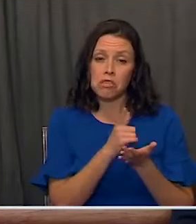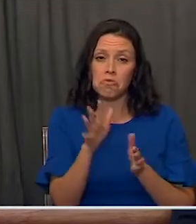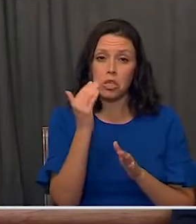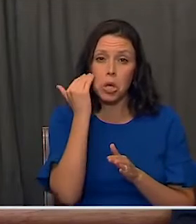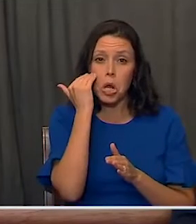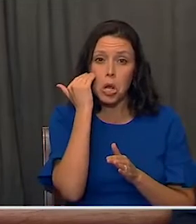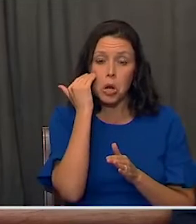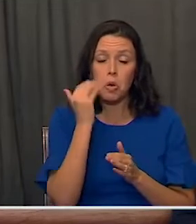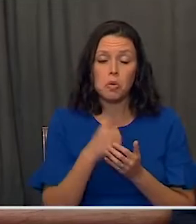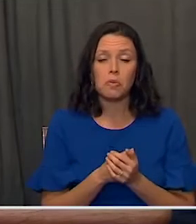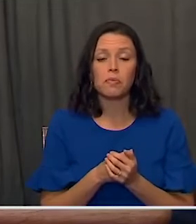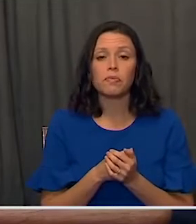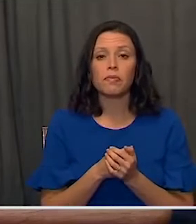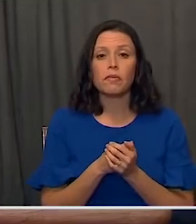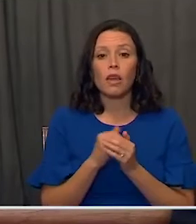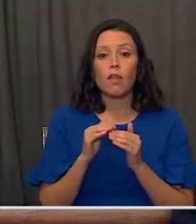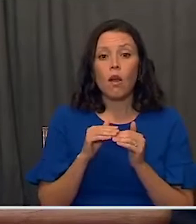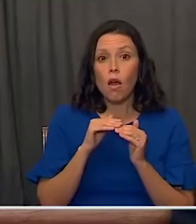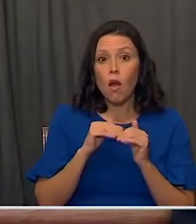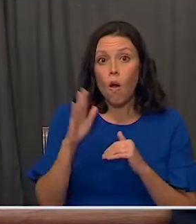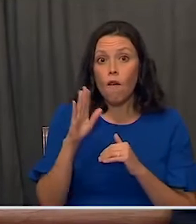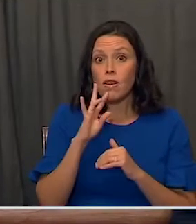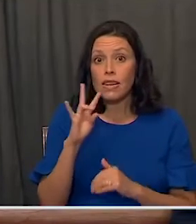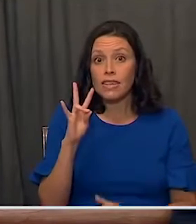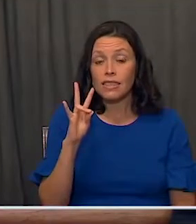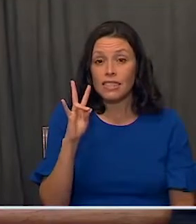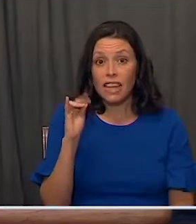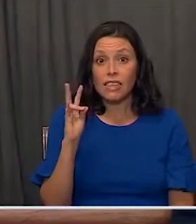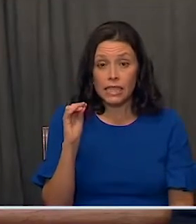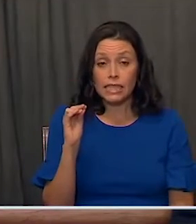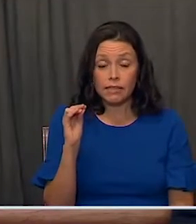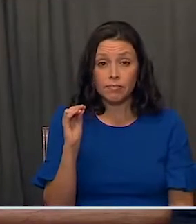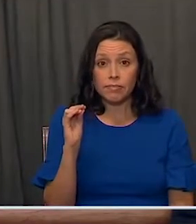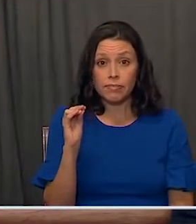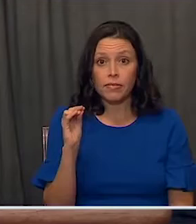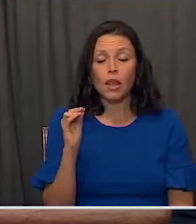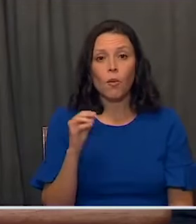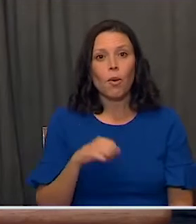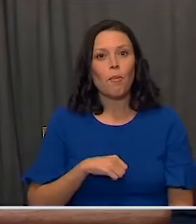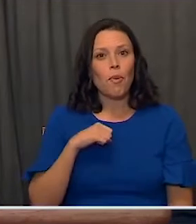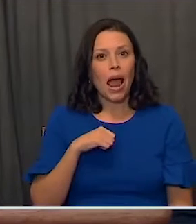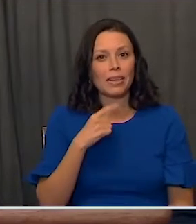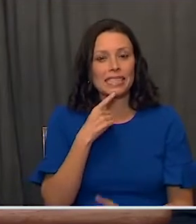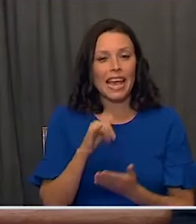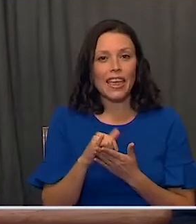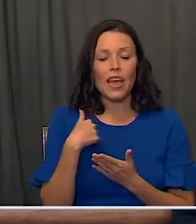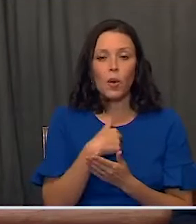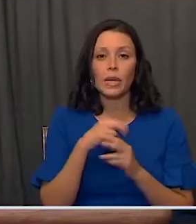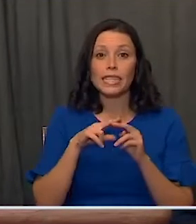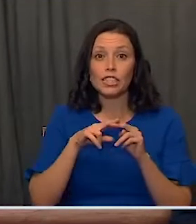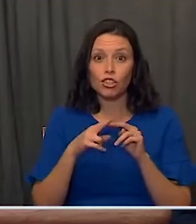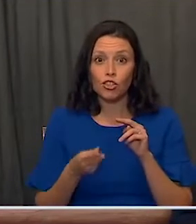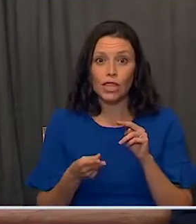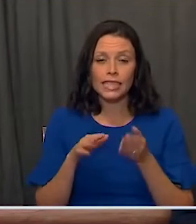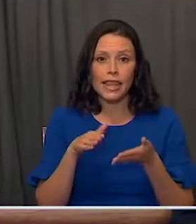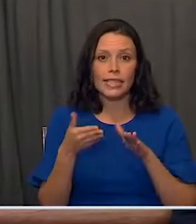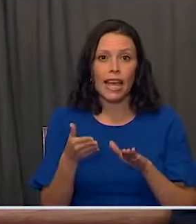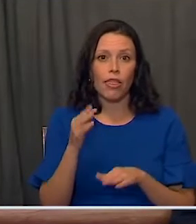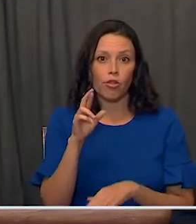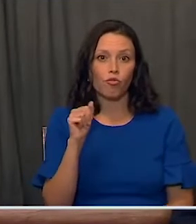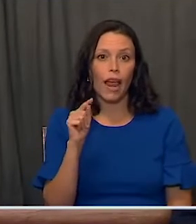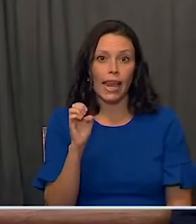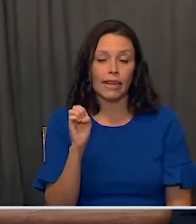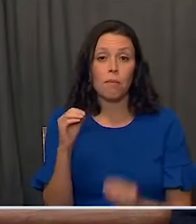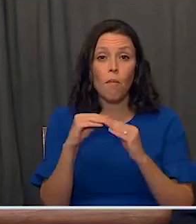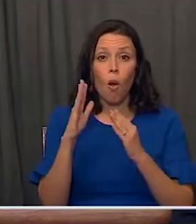people. And for those over the age of 70, we're proud to report that we actually have decreased the fatality rate